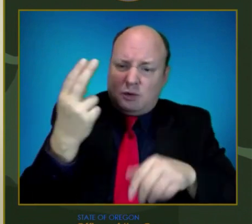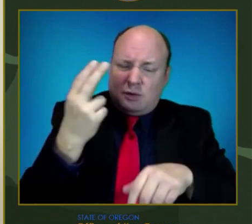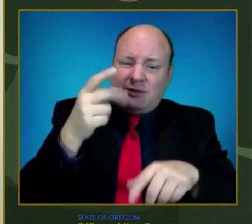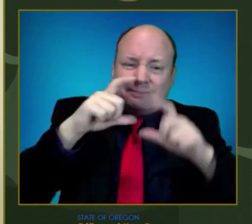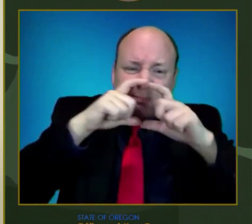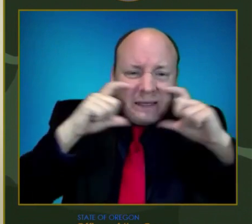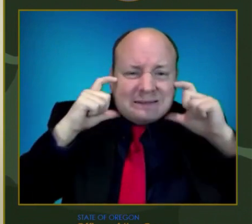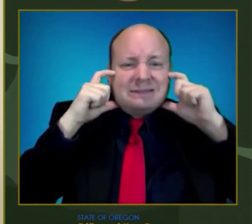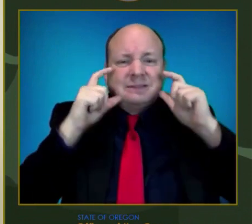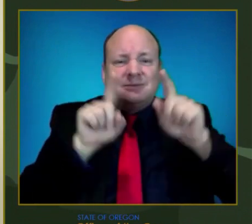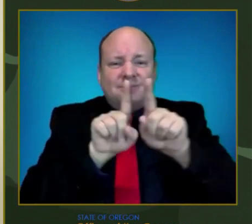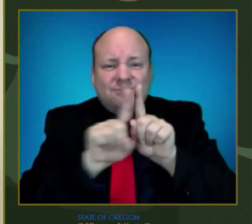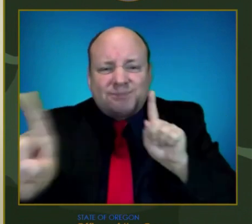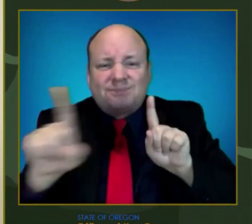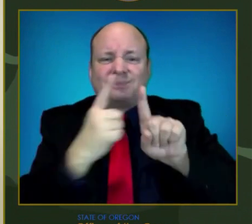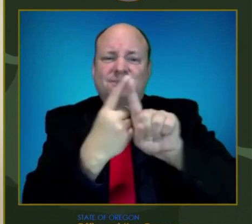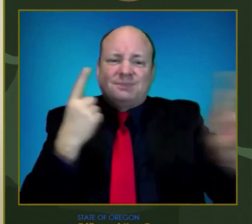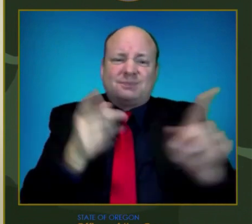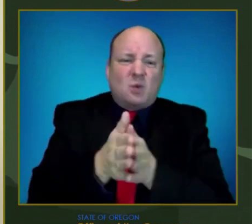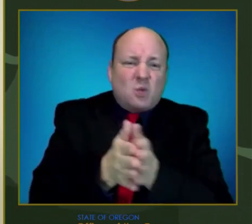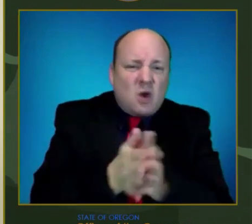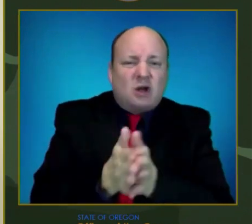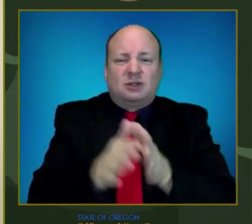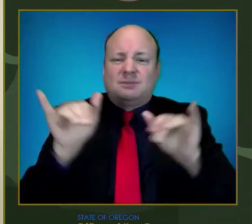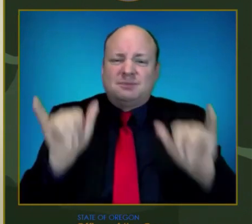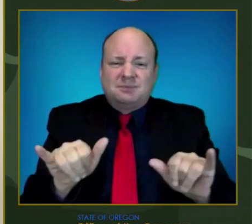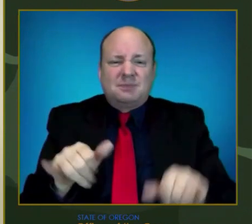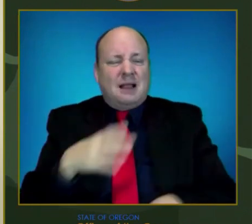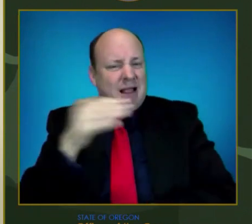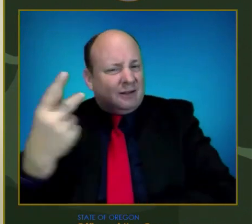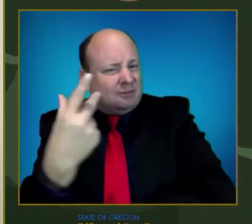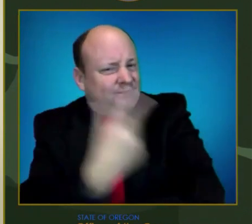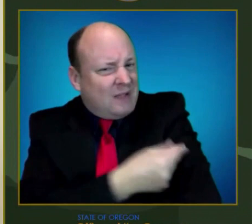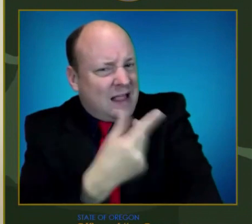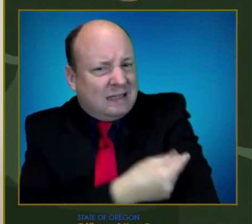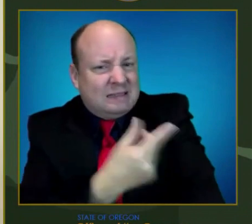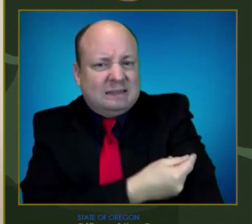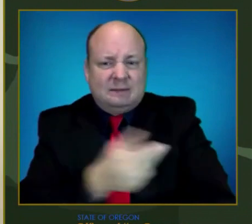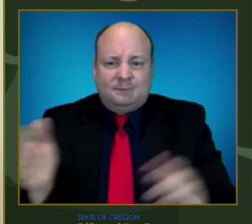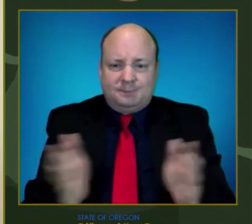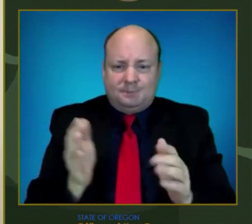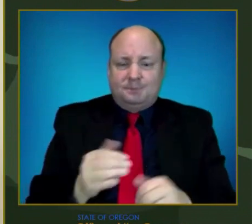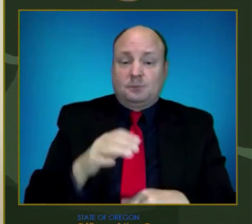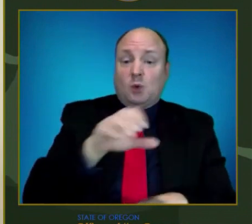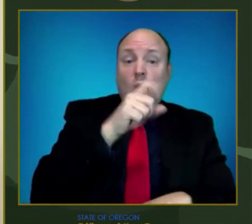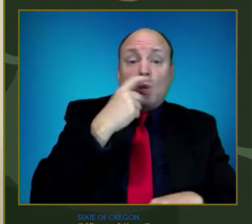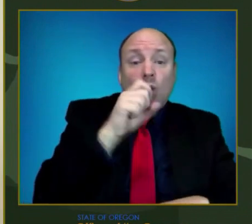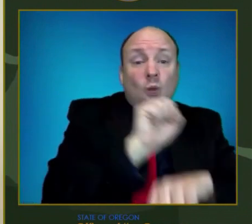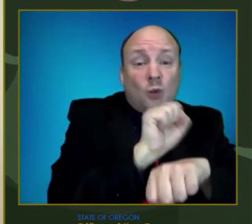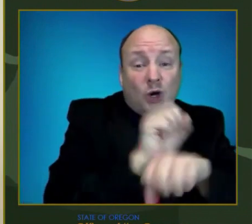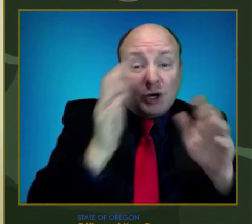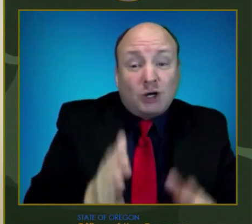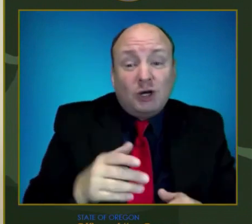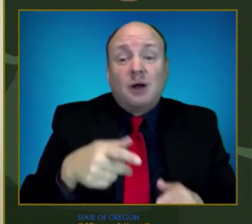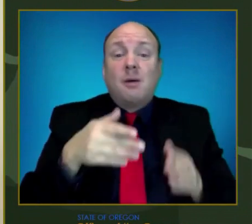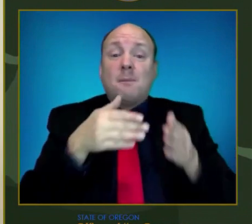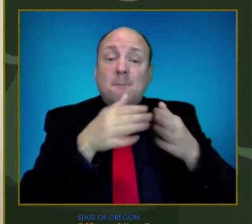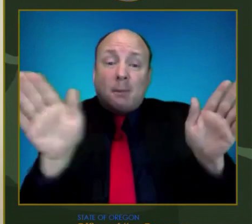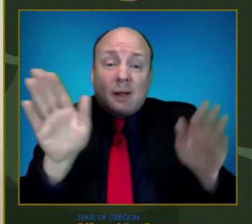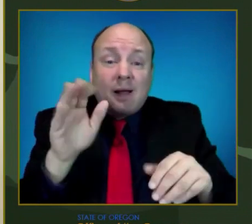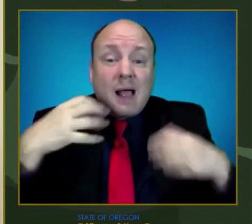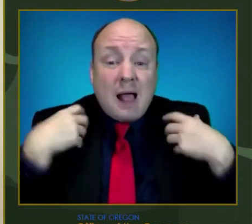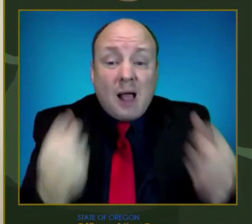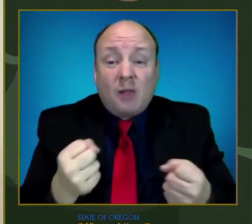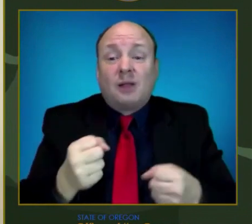and the incredible efforts of our healthcare workers, public health partners, and National Guard members have seen us